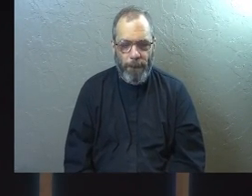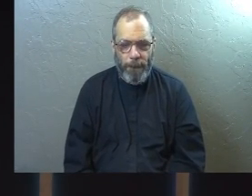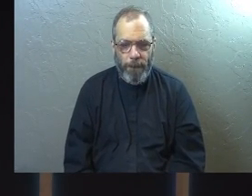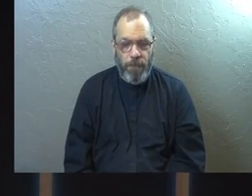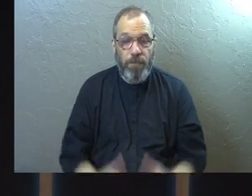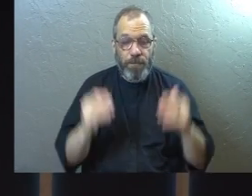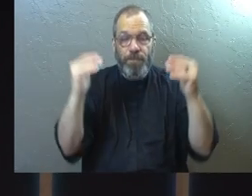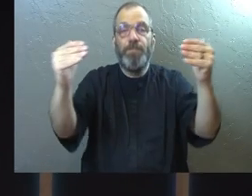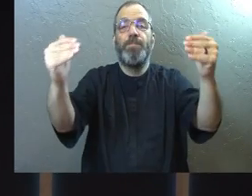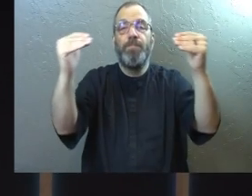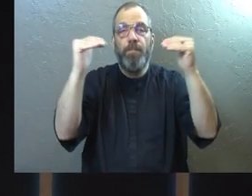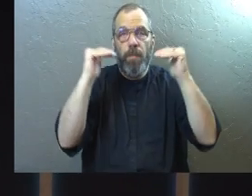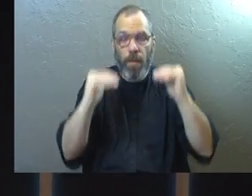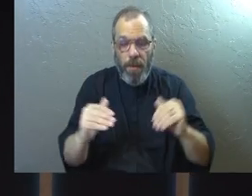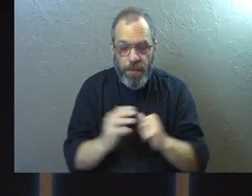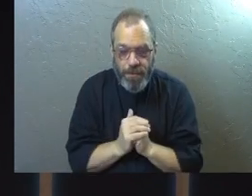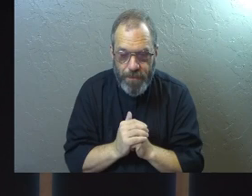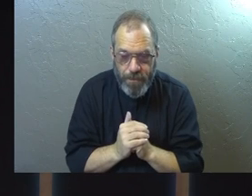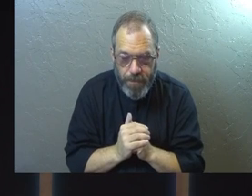Next.